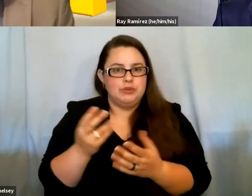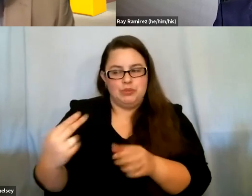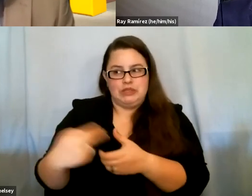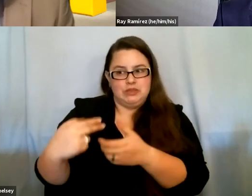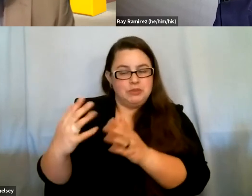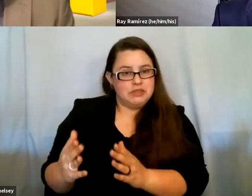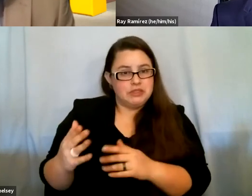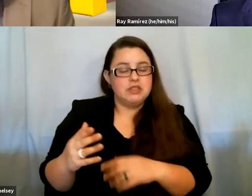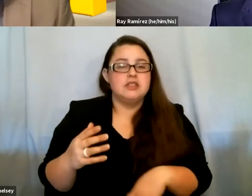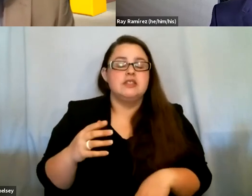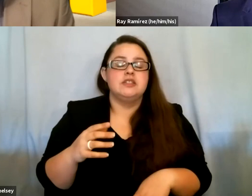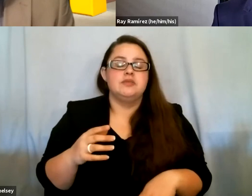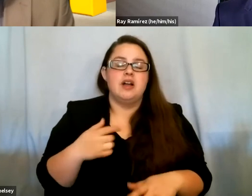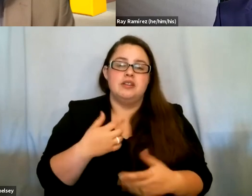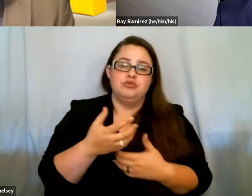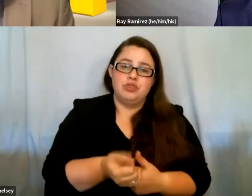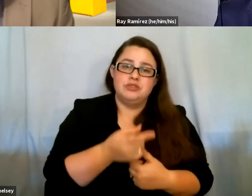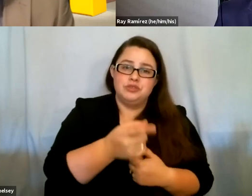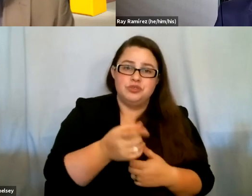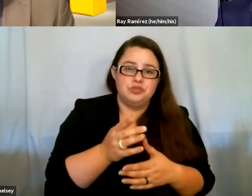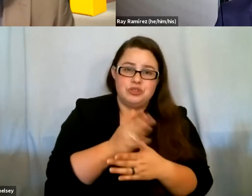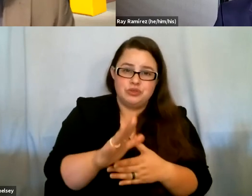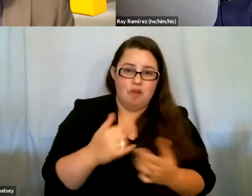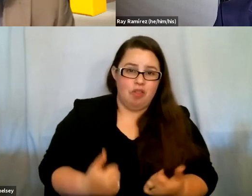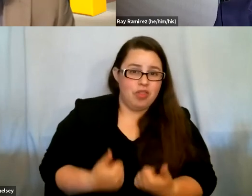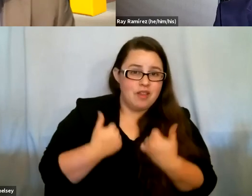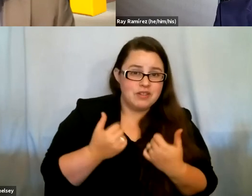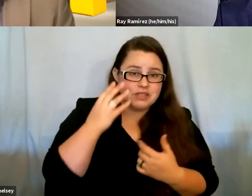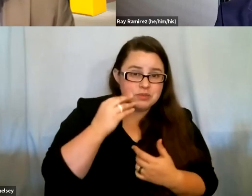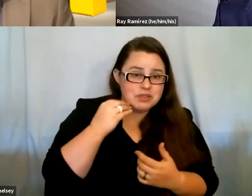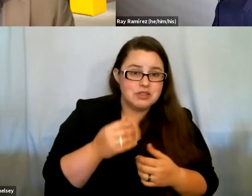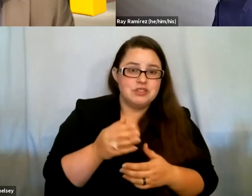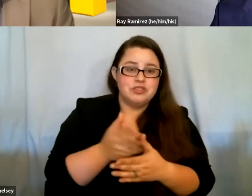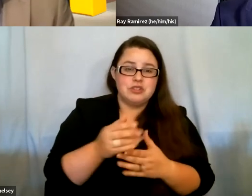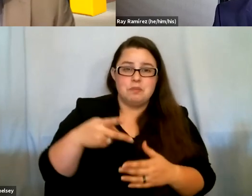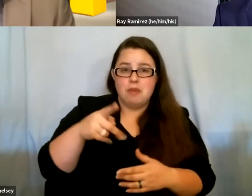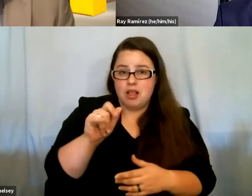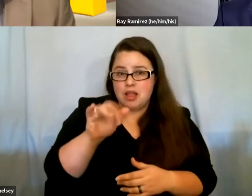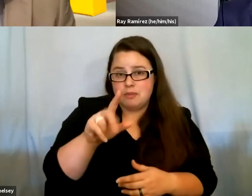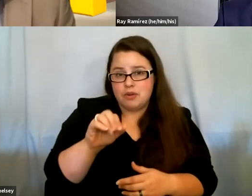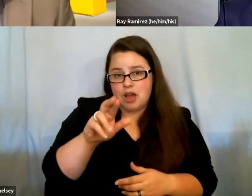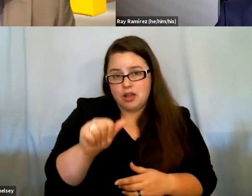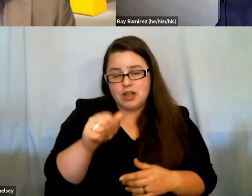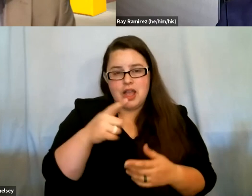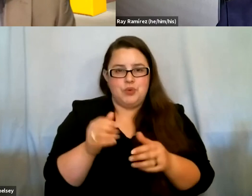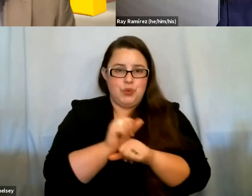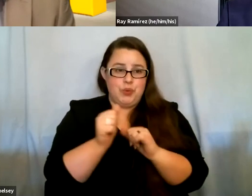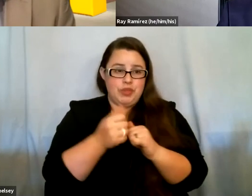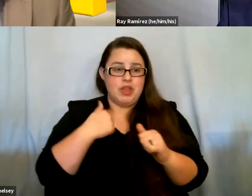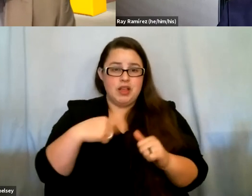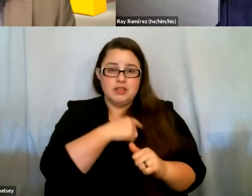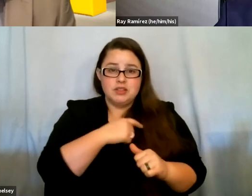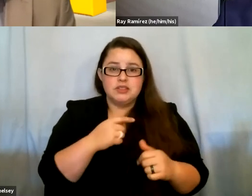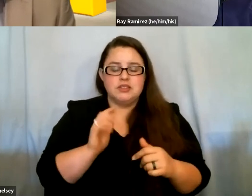I also trust that by you sharing your lived experience and sharing some palabra and some word with us, that for